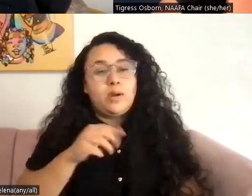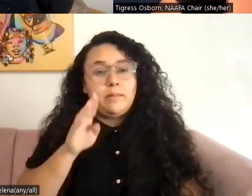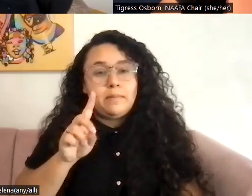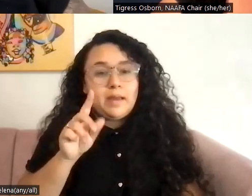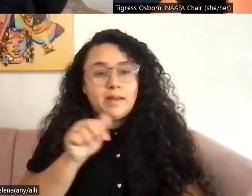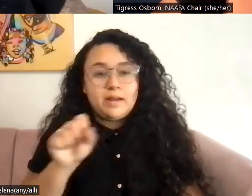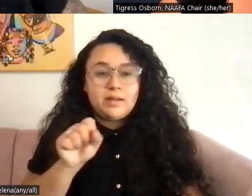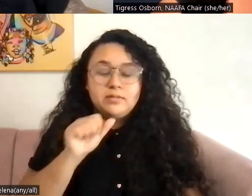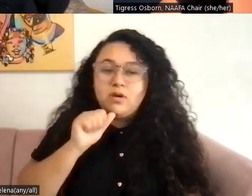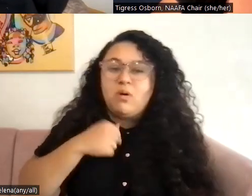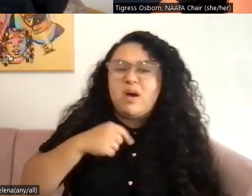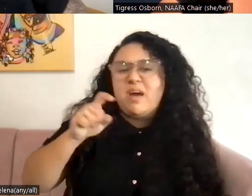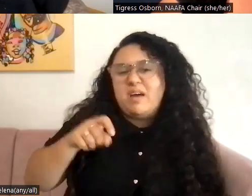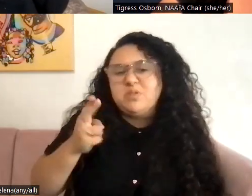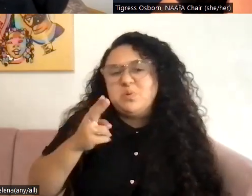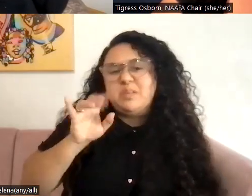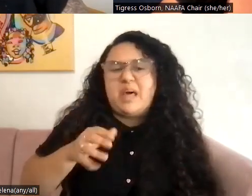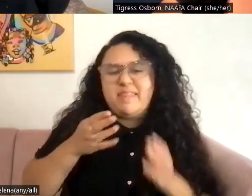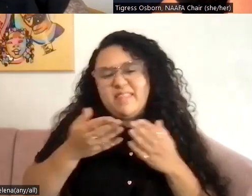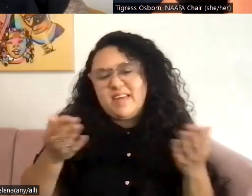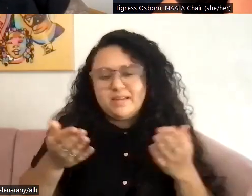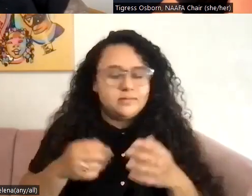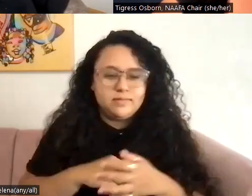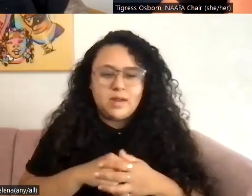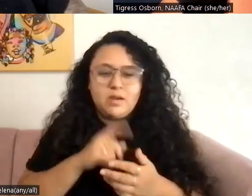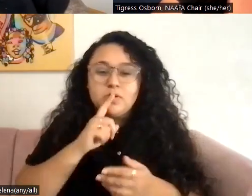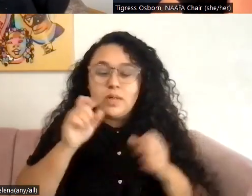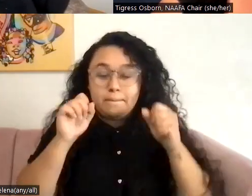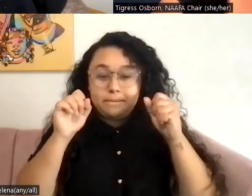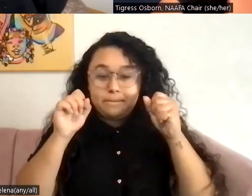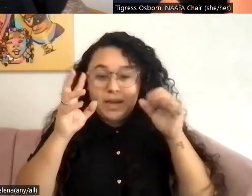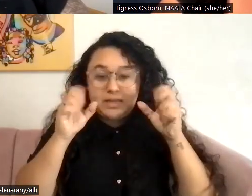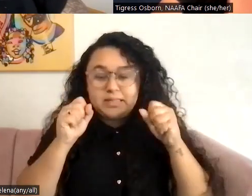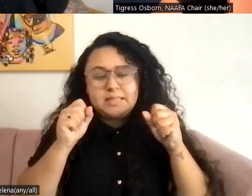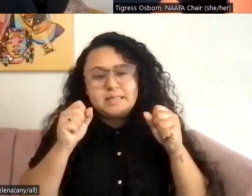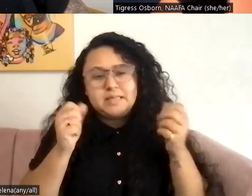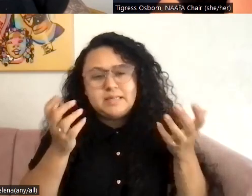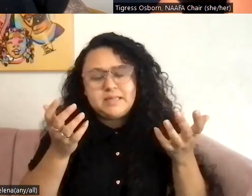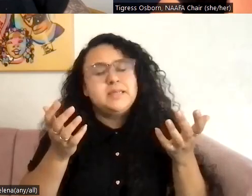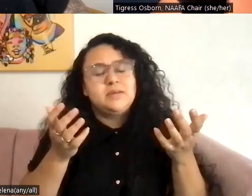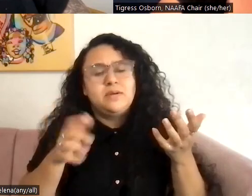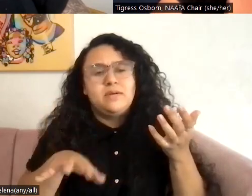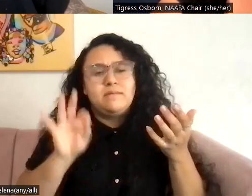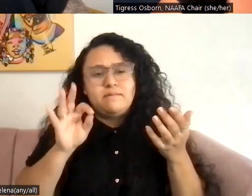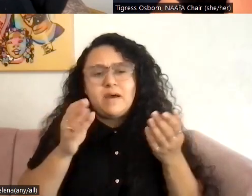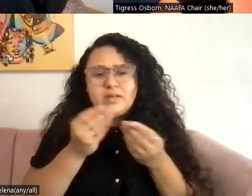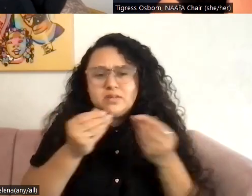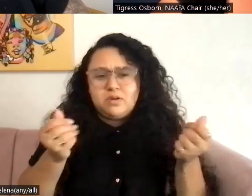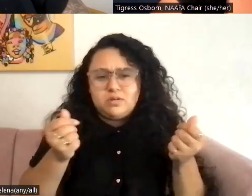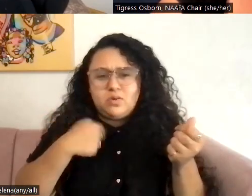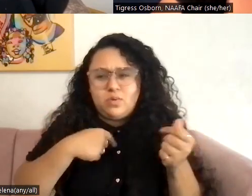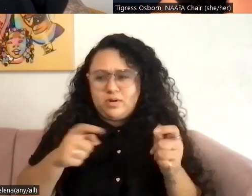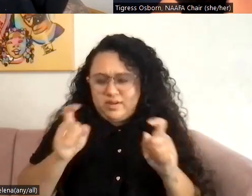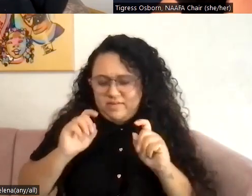oh, I have to use this thing. Like how amazing that we are able to find solutions when we're literally given